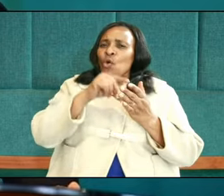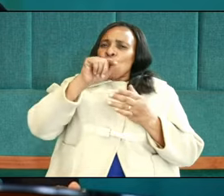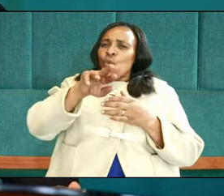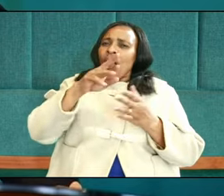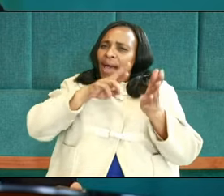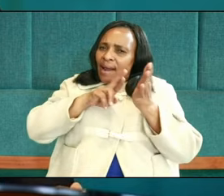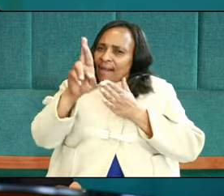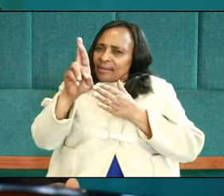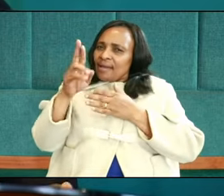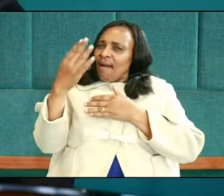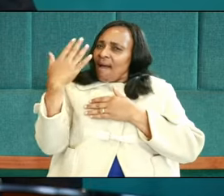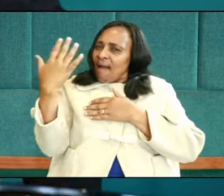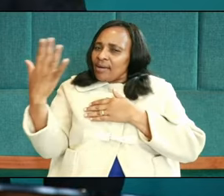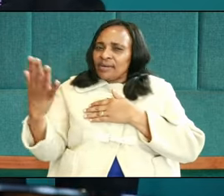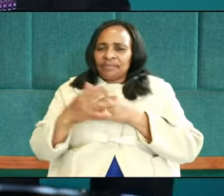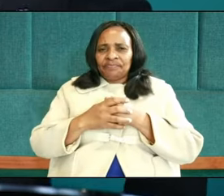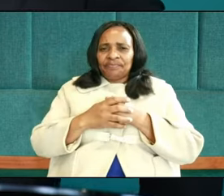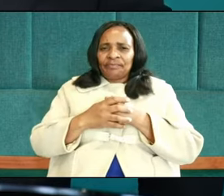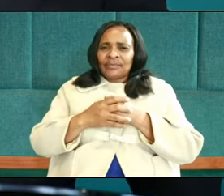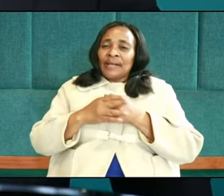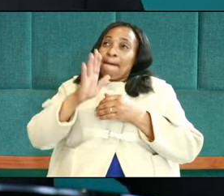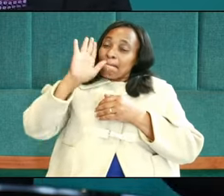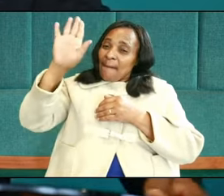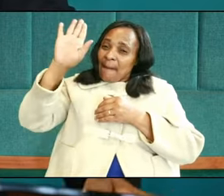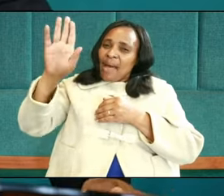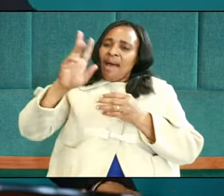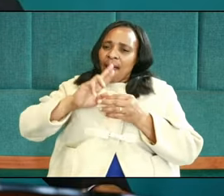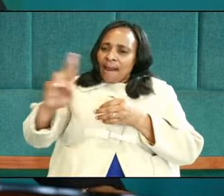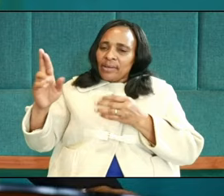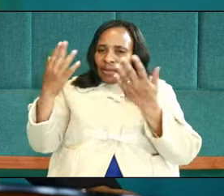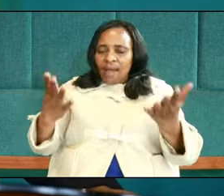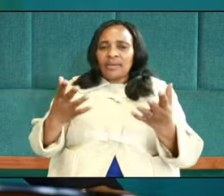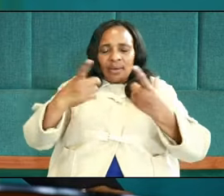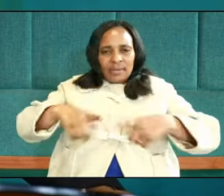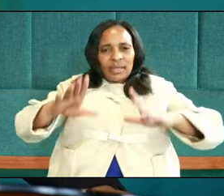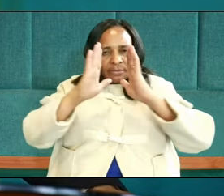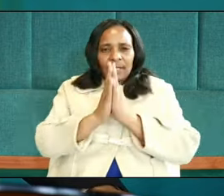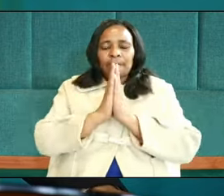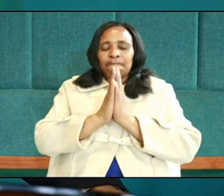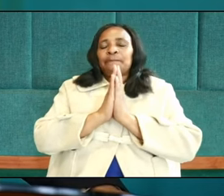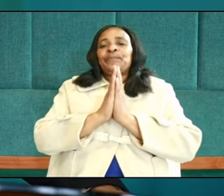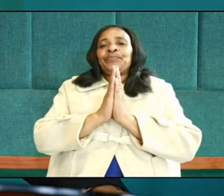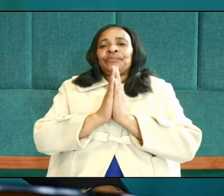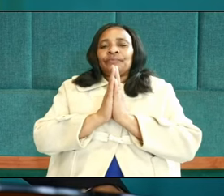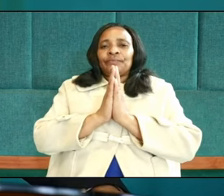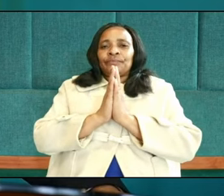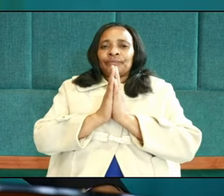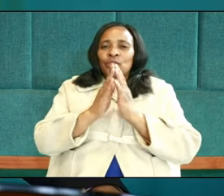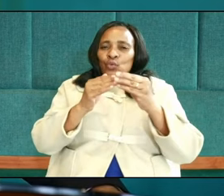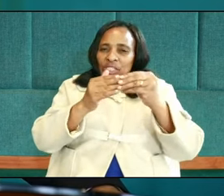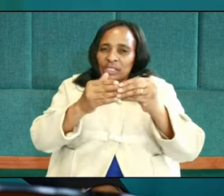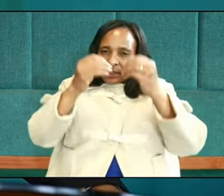hand, shall we pray as the Lord leads us to